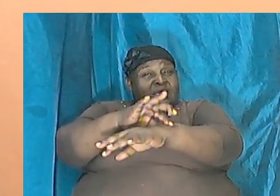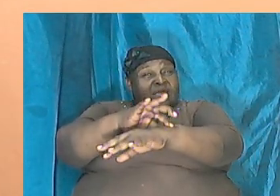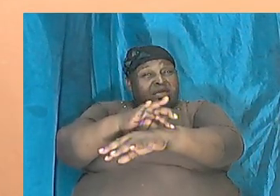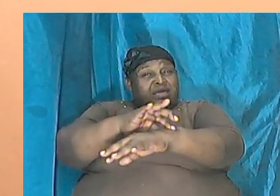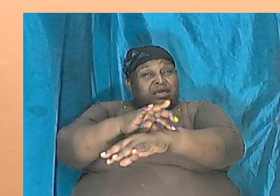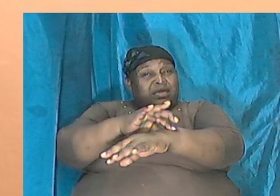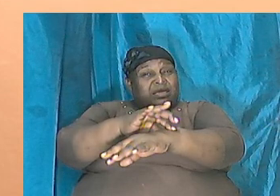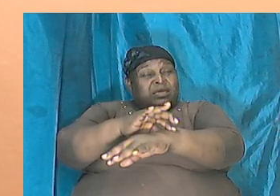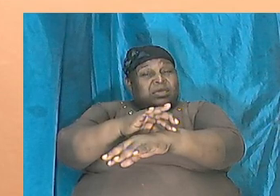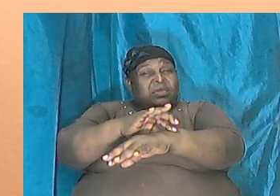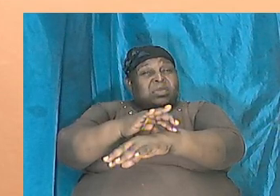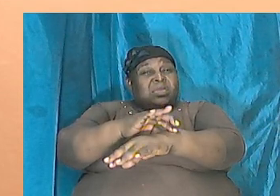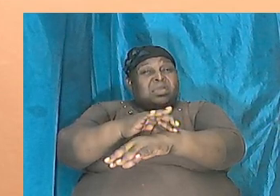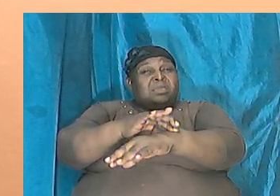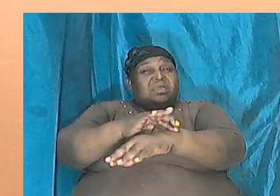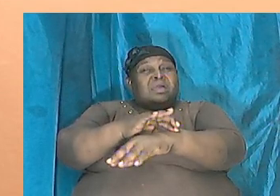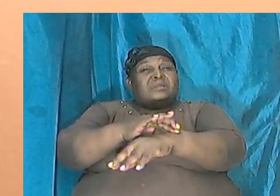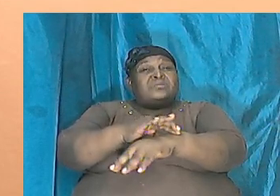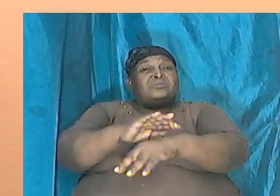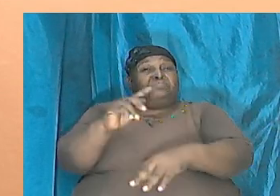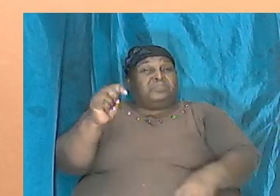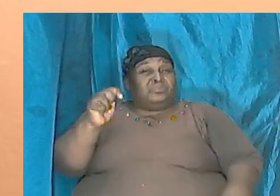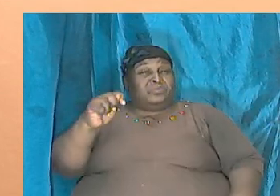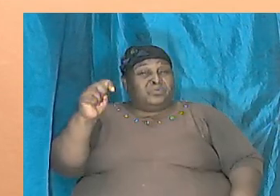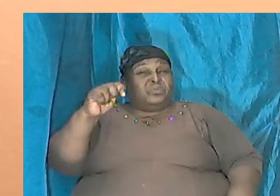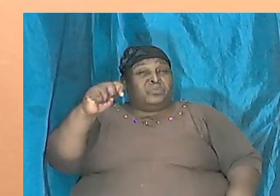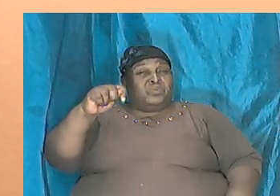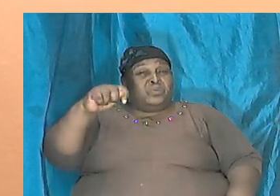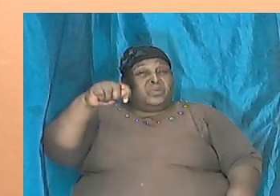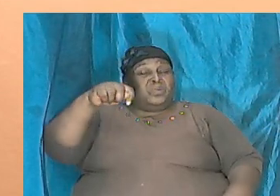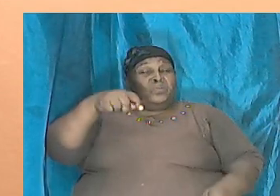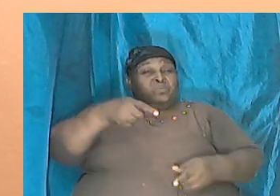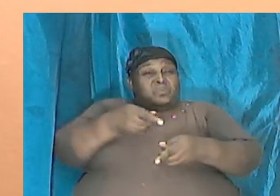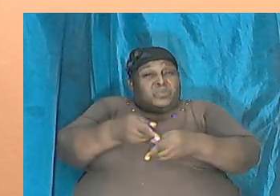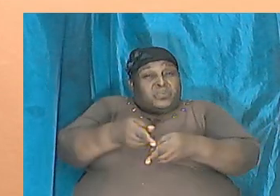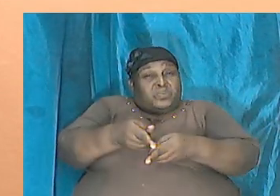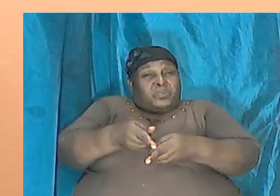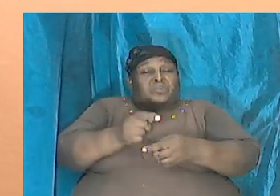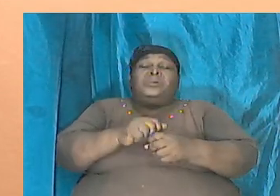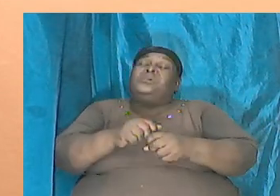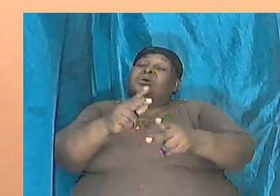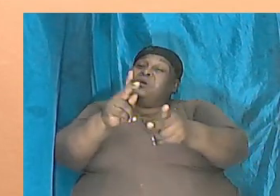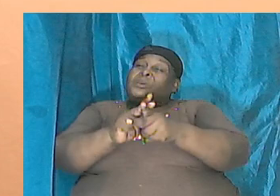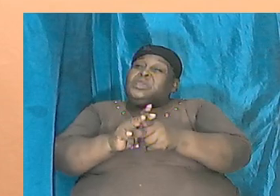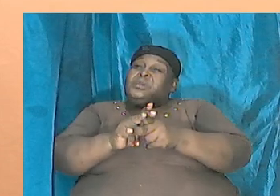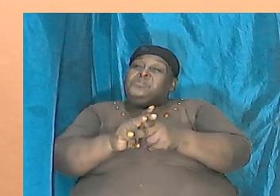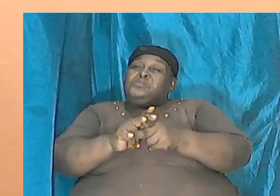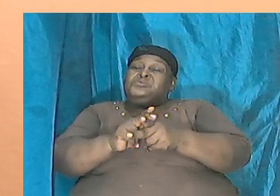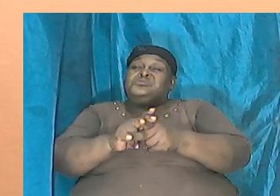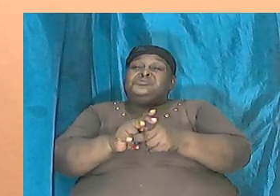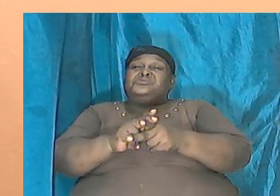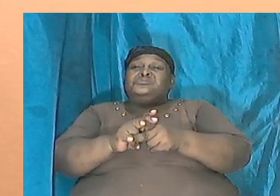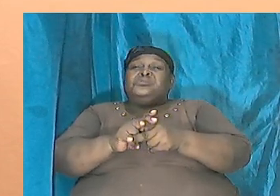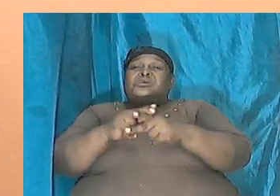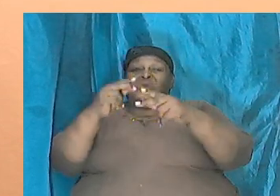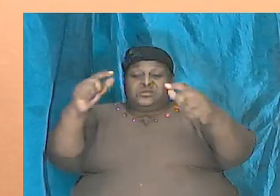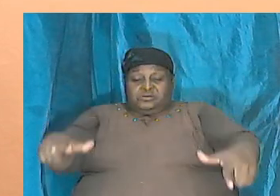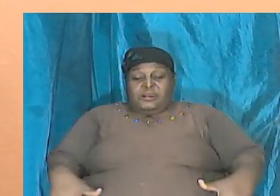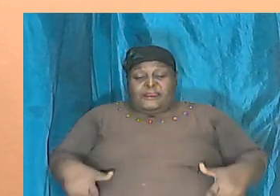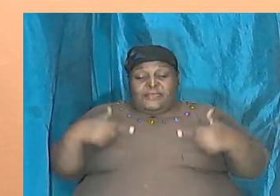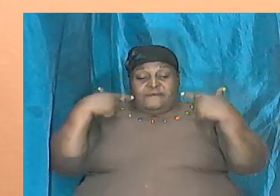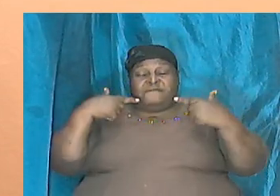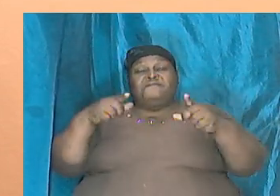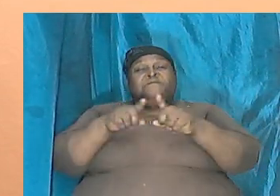set of things that happen to keep us functioning as humankind. Do we